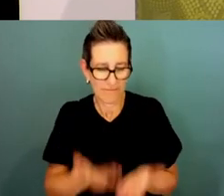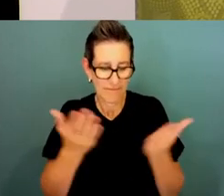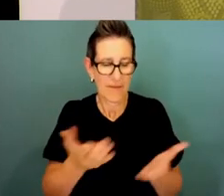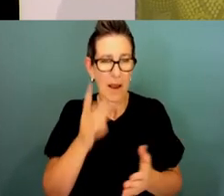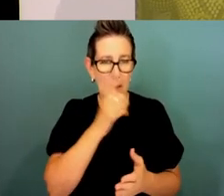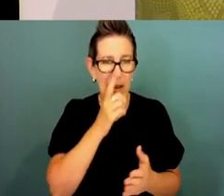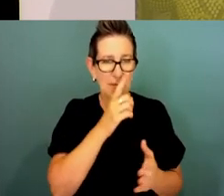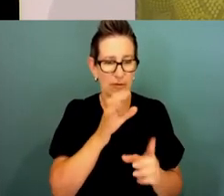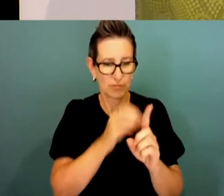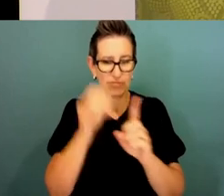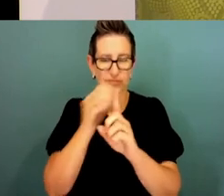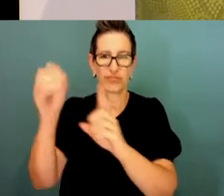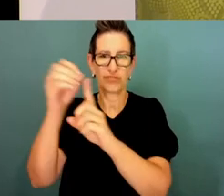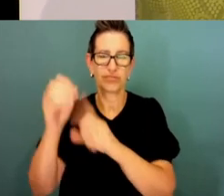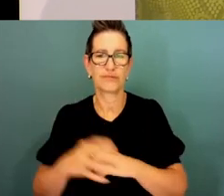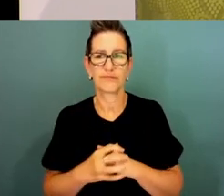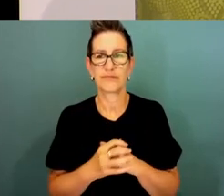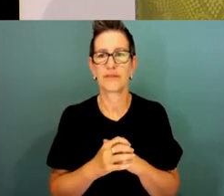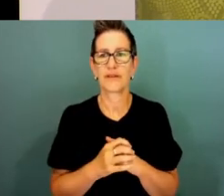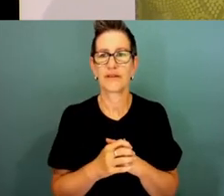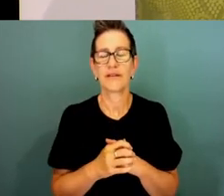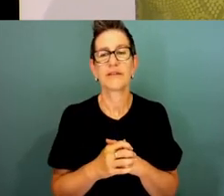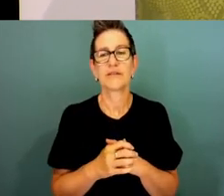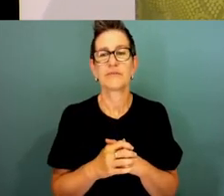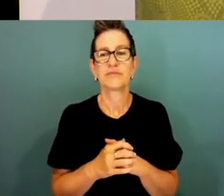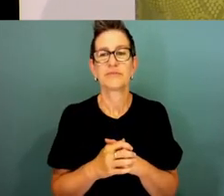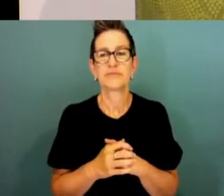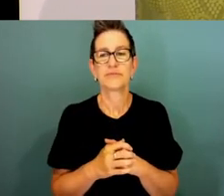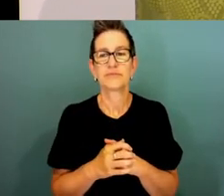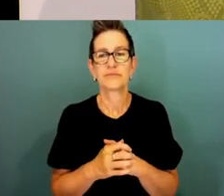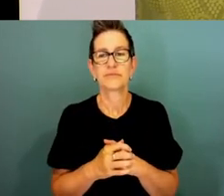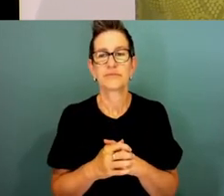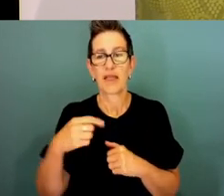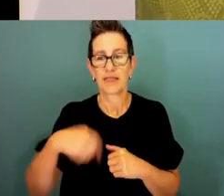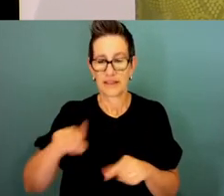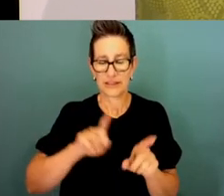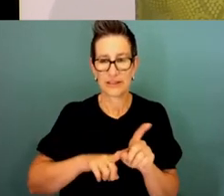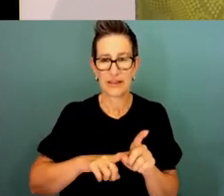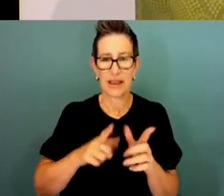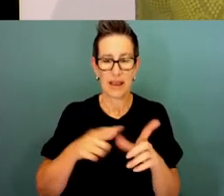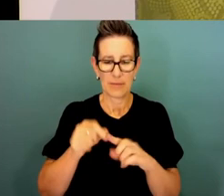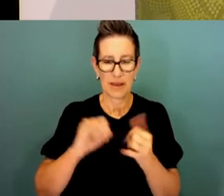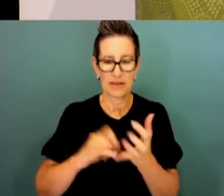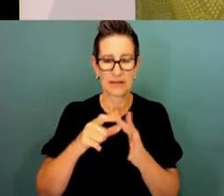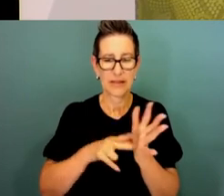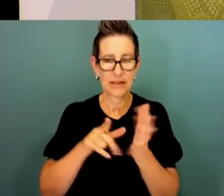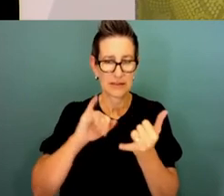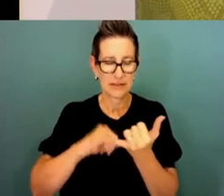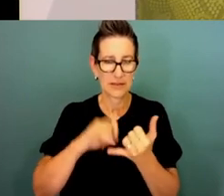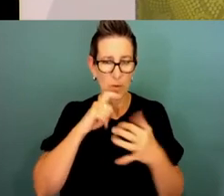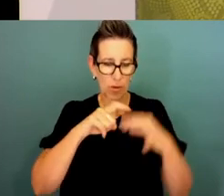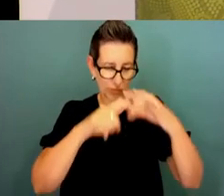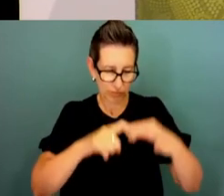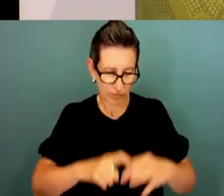To better understand employee experiences at work, this year's APS employee census will capture further information on cultural